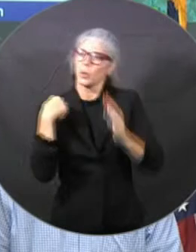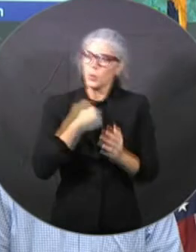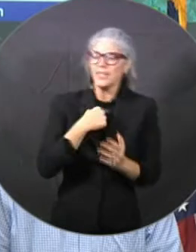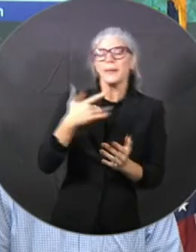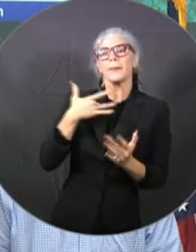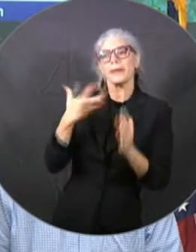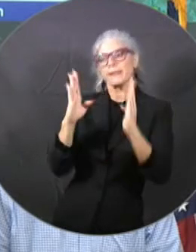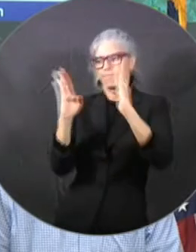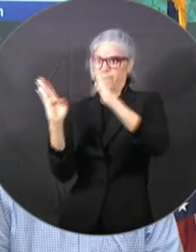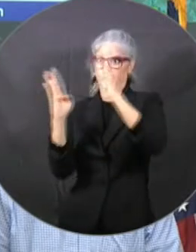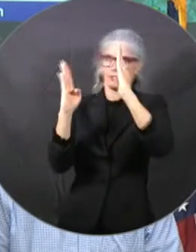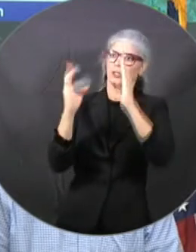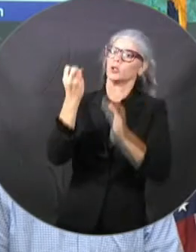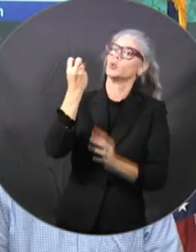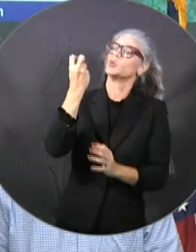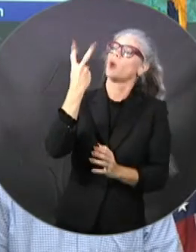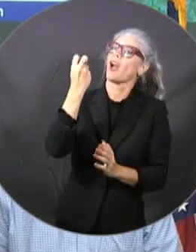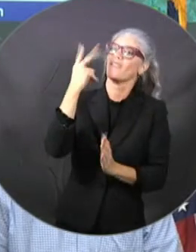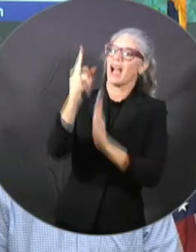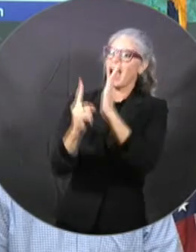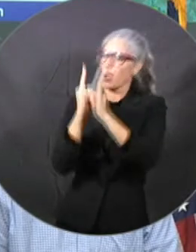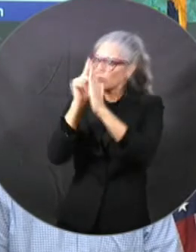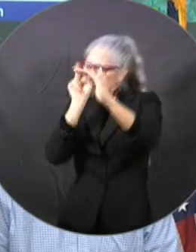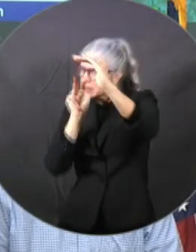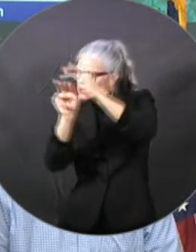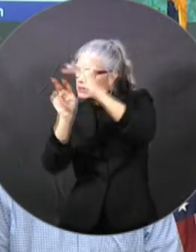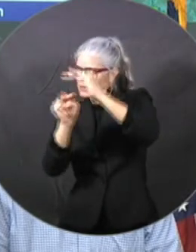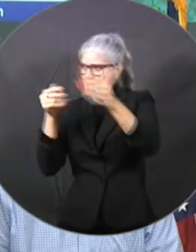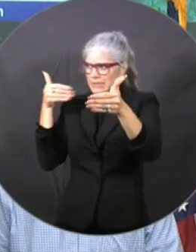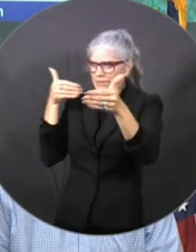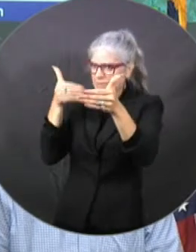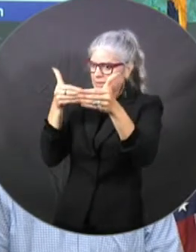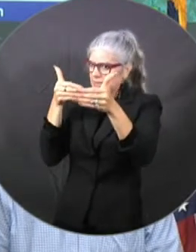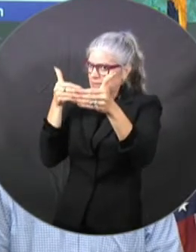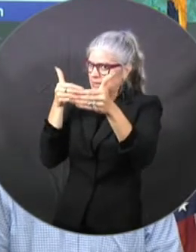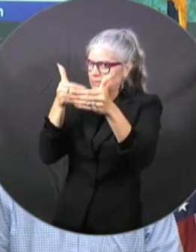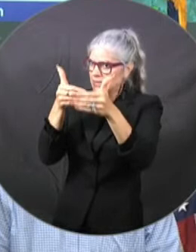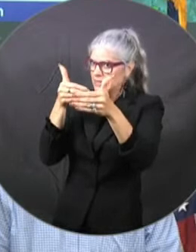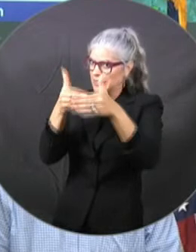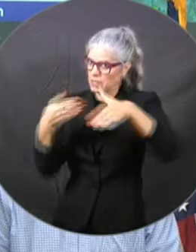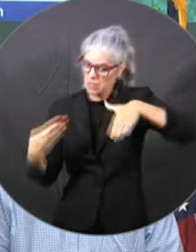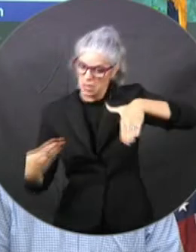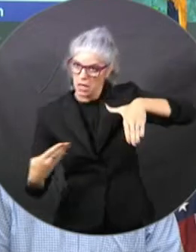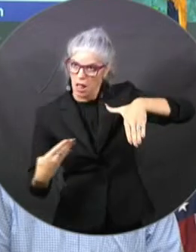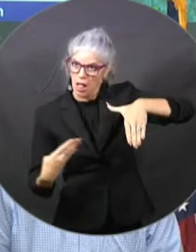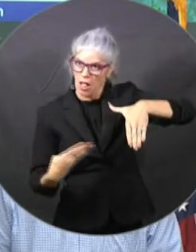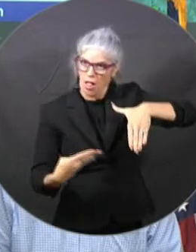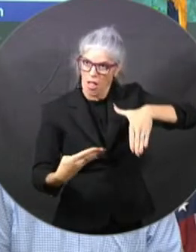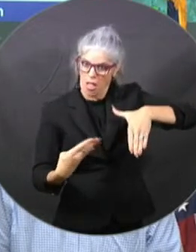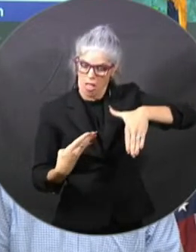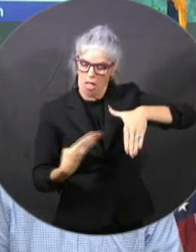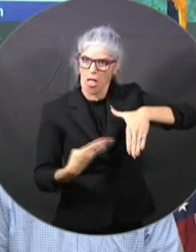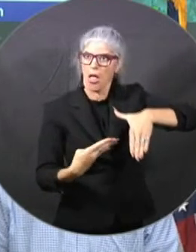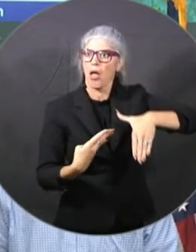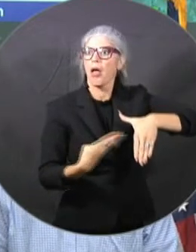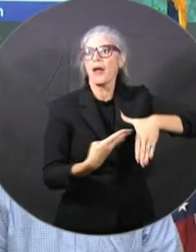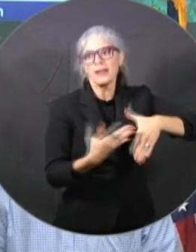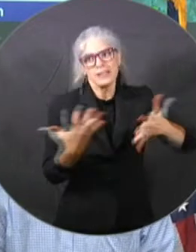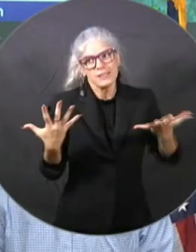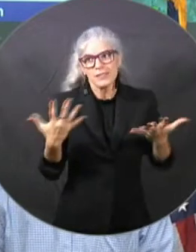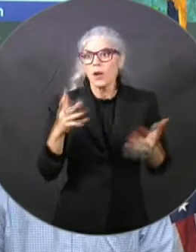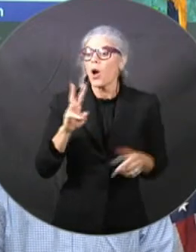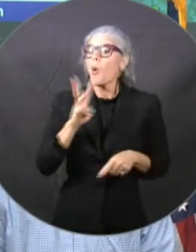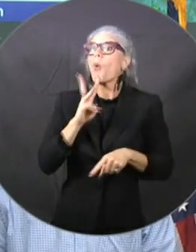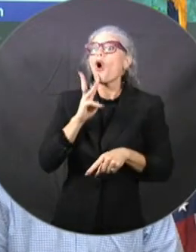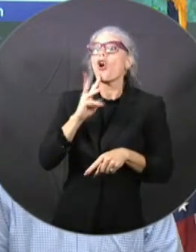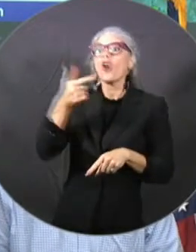the Gulf, it's kind of smooth sailing for this thing. I mean, it's likely to continue to gain intensification. We don't